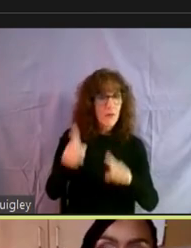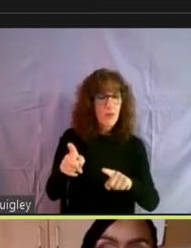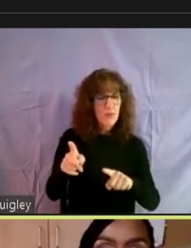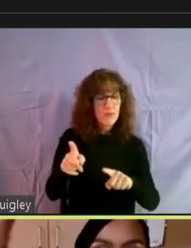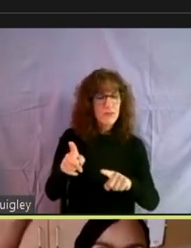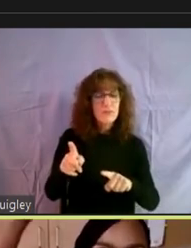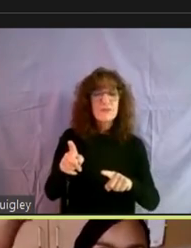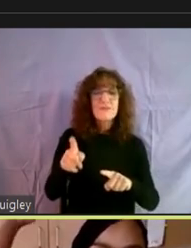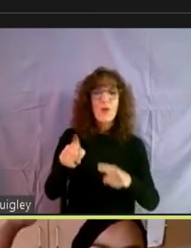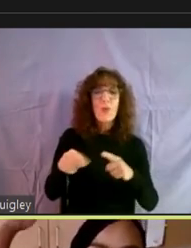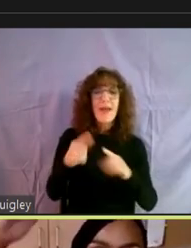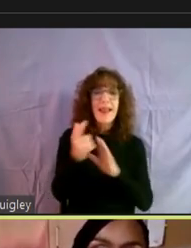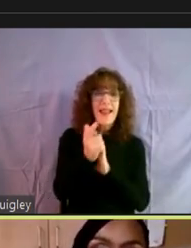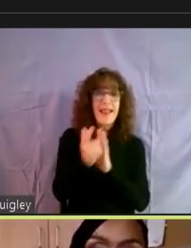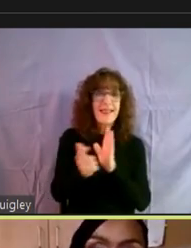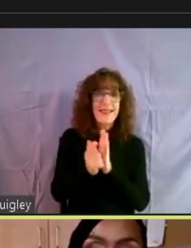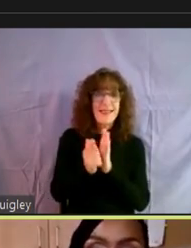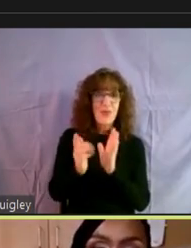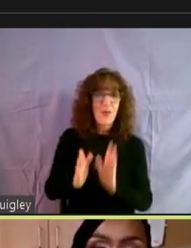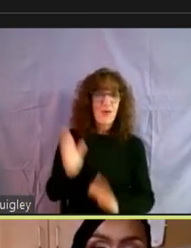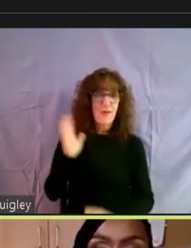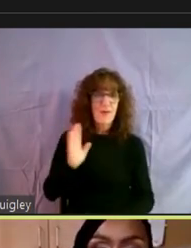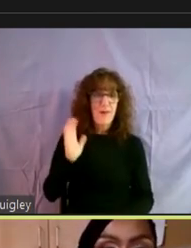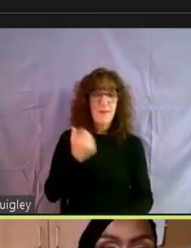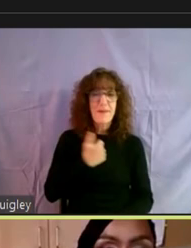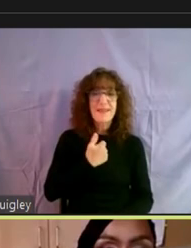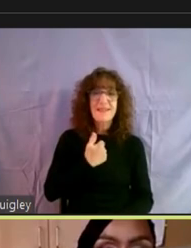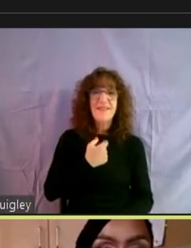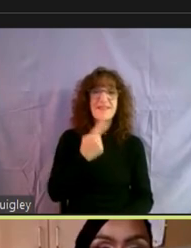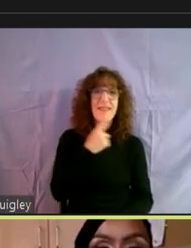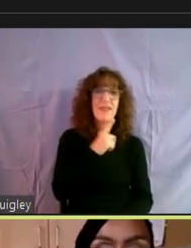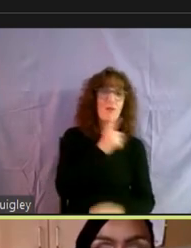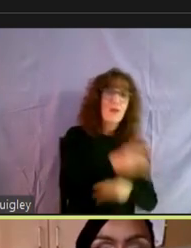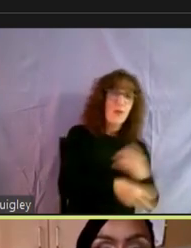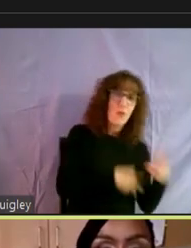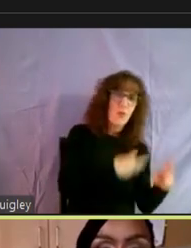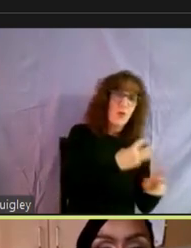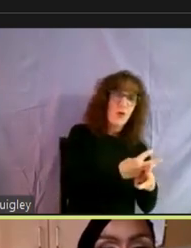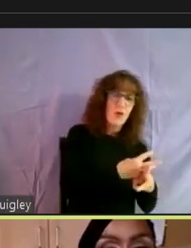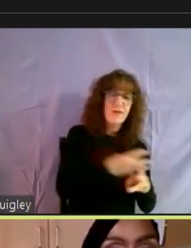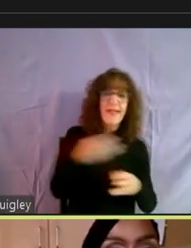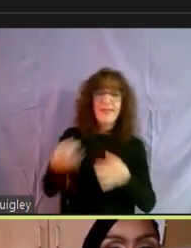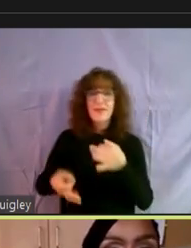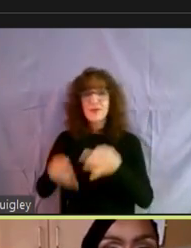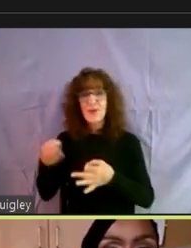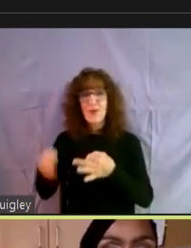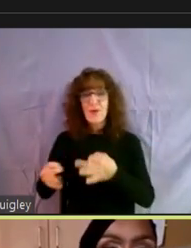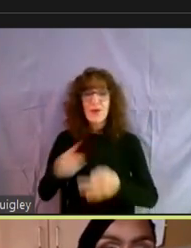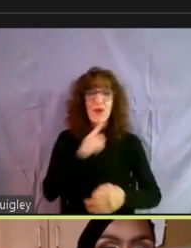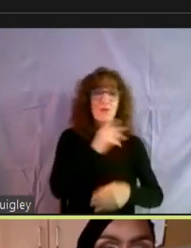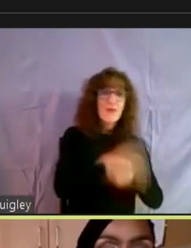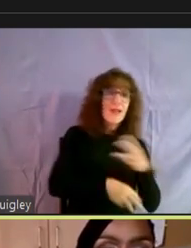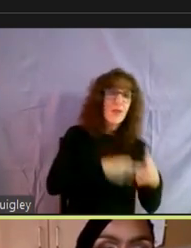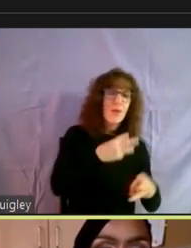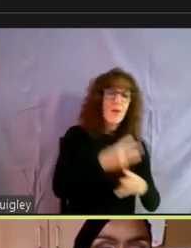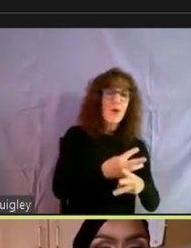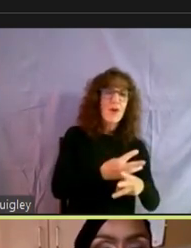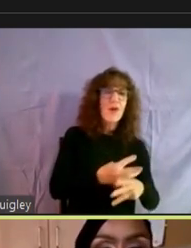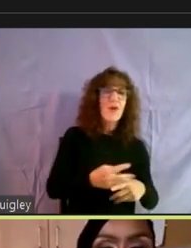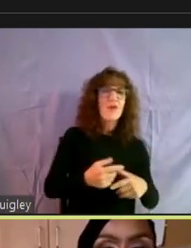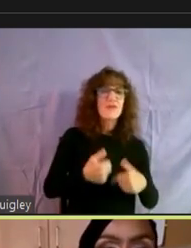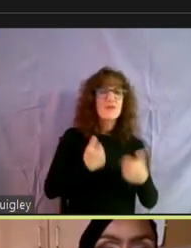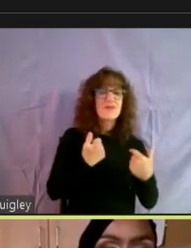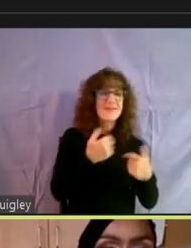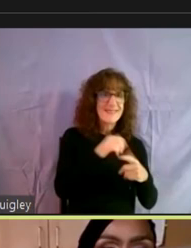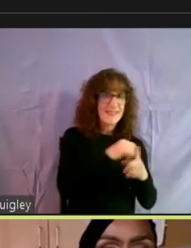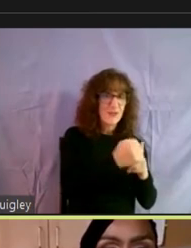I have my legal hat on as an attorney, I would always say there's the real world and then there's court. Um, in the real world, you know, you live your life in context and